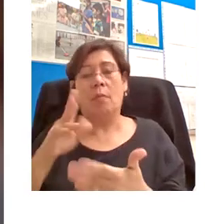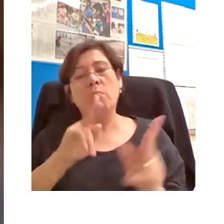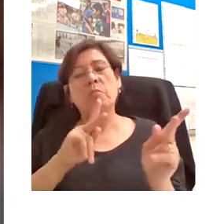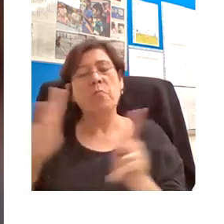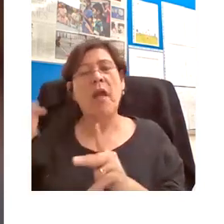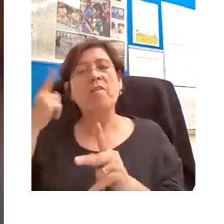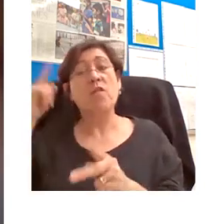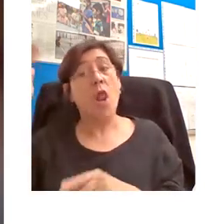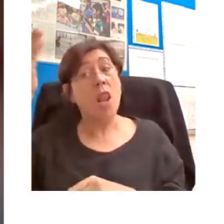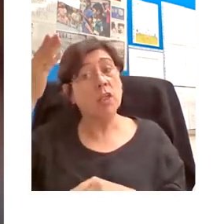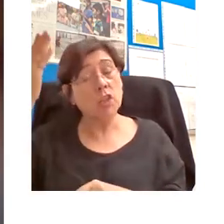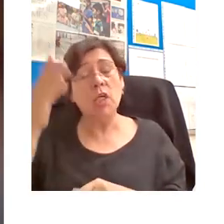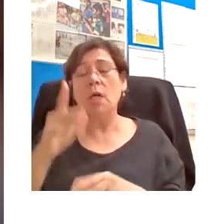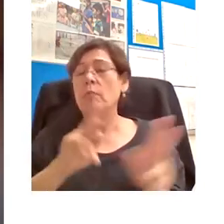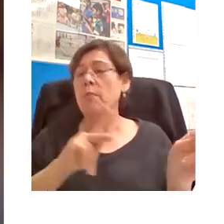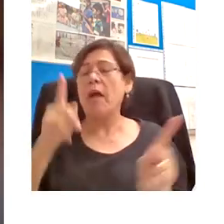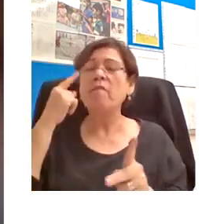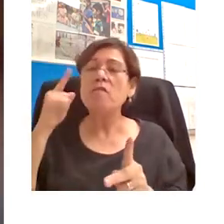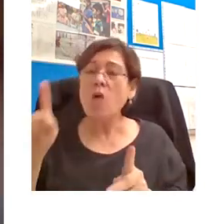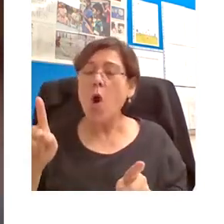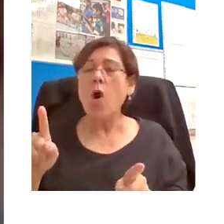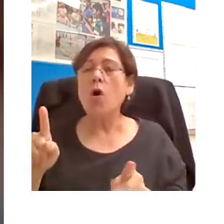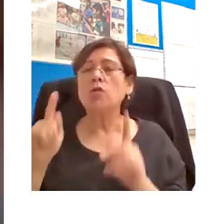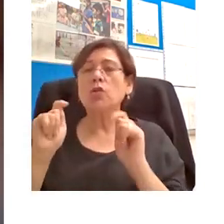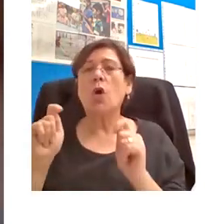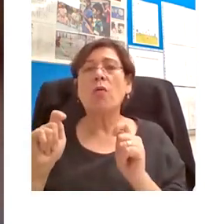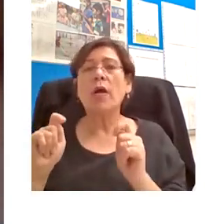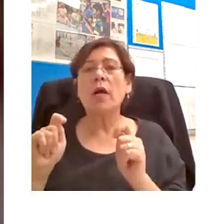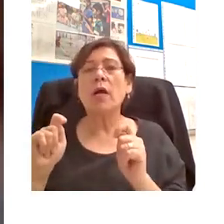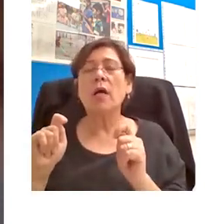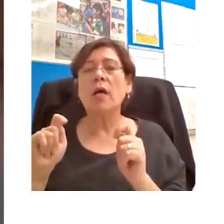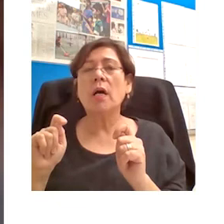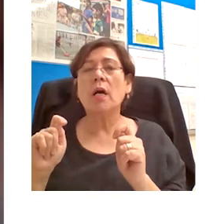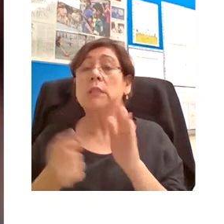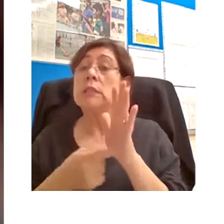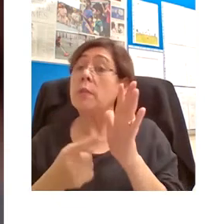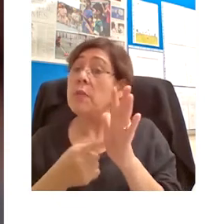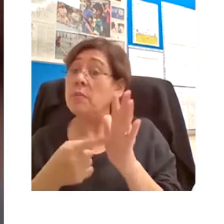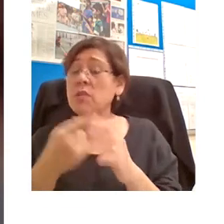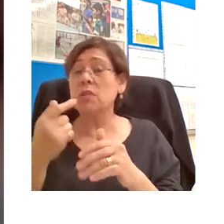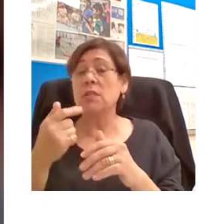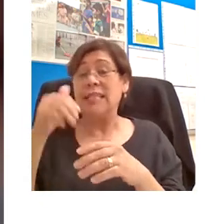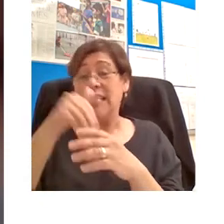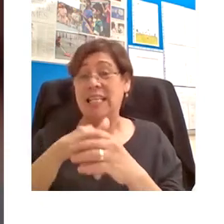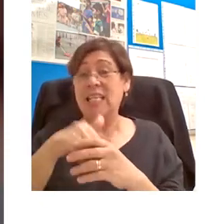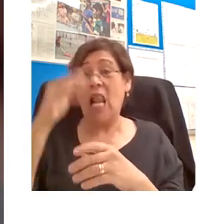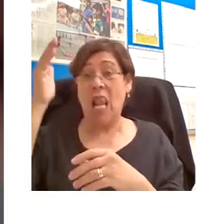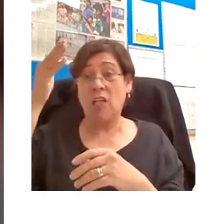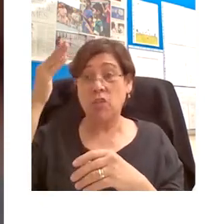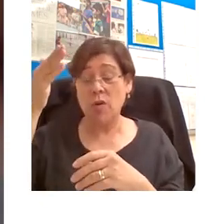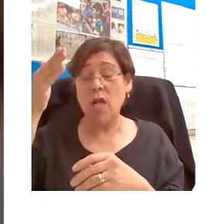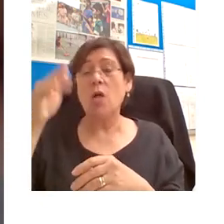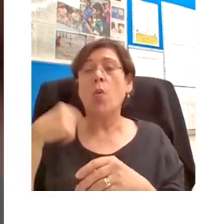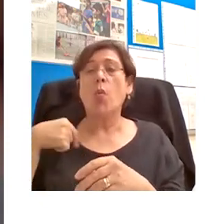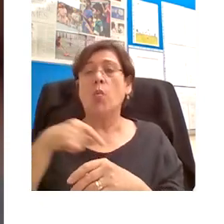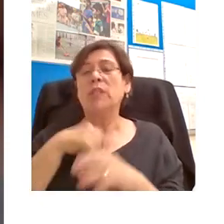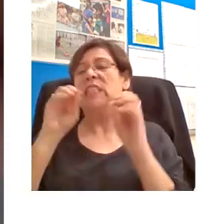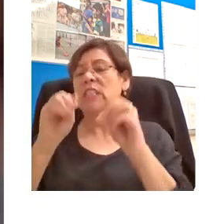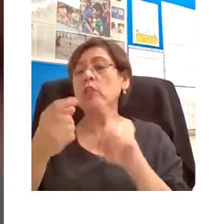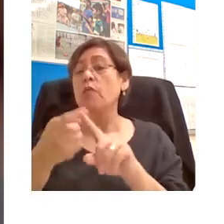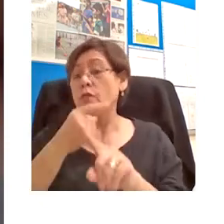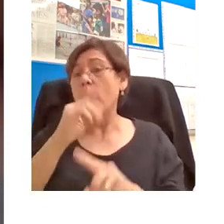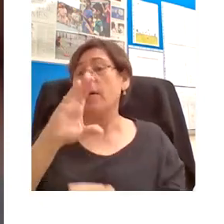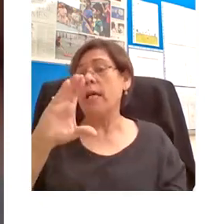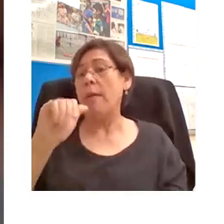lecture or a tutorial, actually in the lecture and tutorial sometimes we teach directly from cabinet, and also for revisions for examination. So you